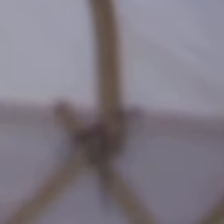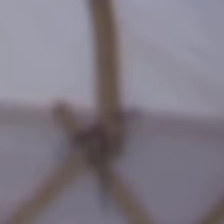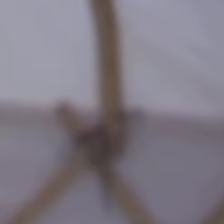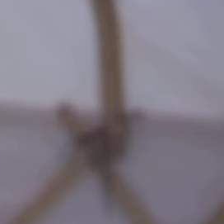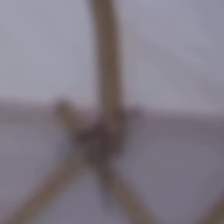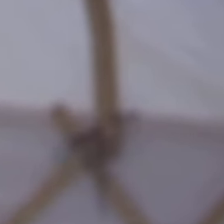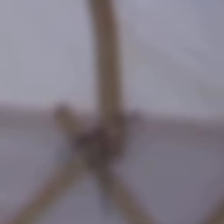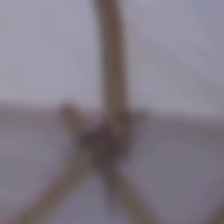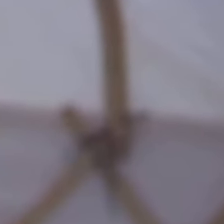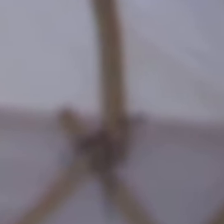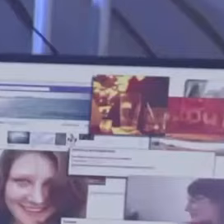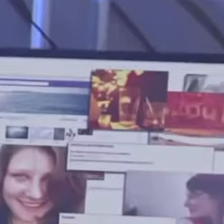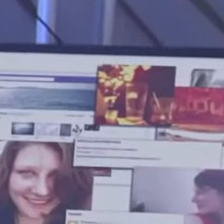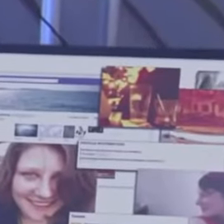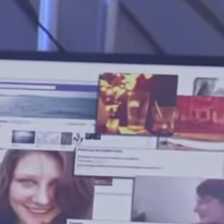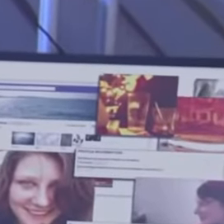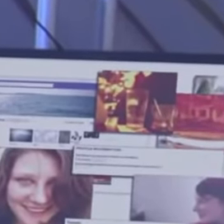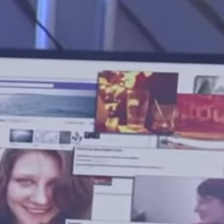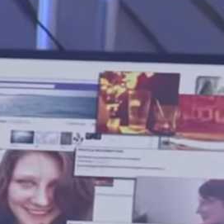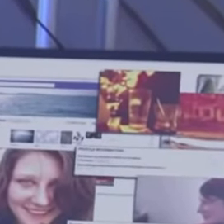Five. God.